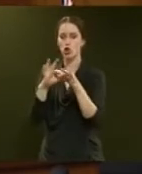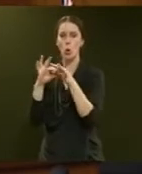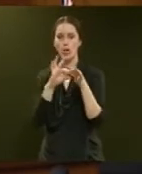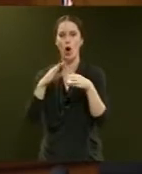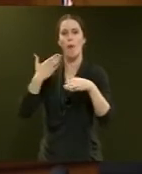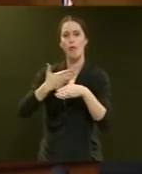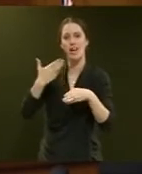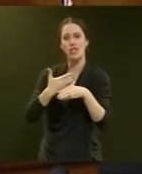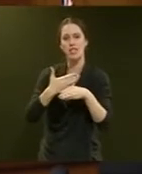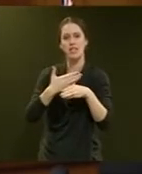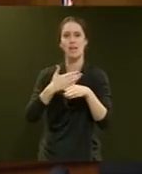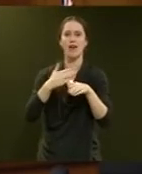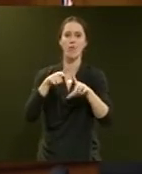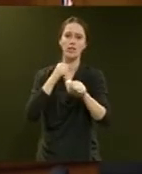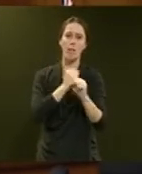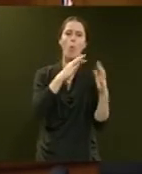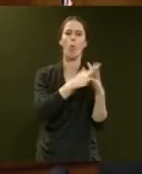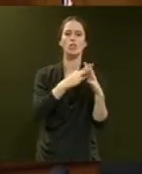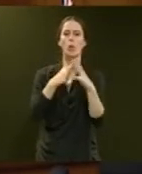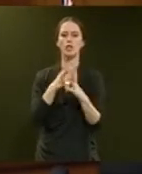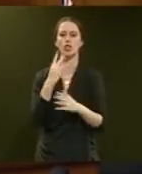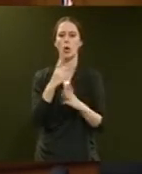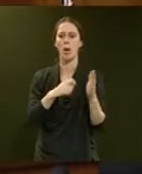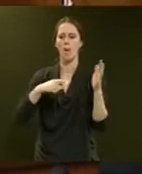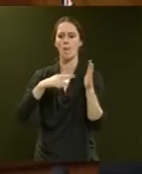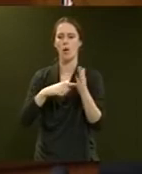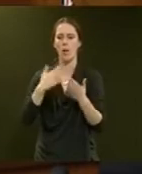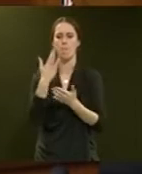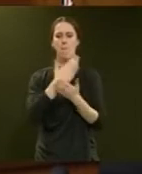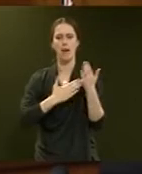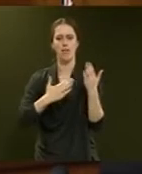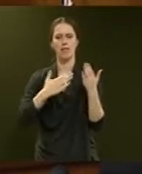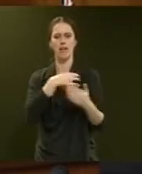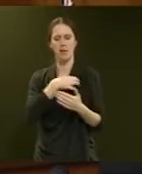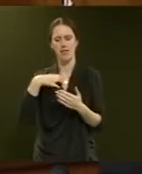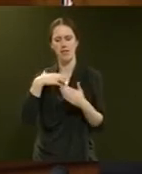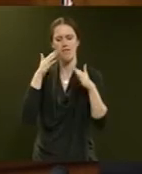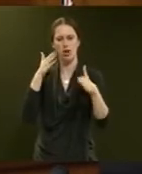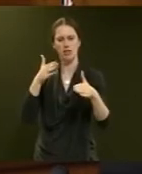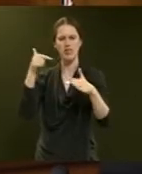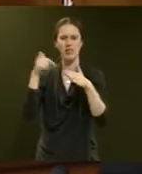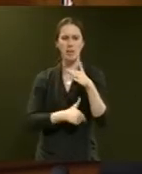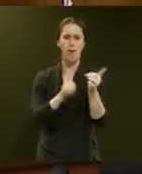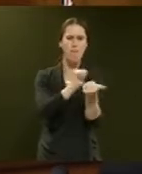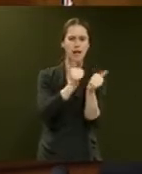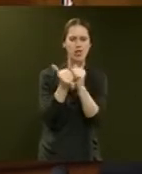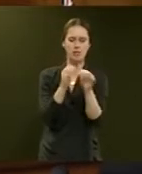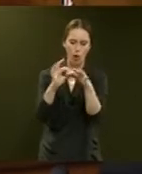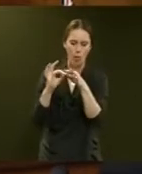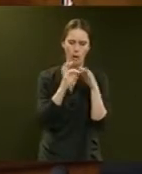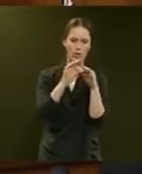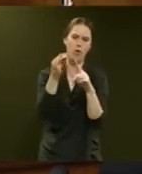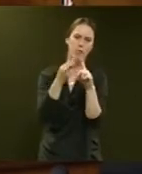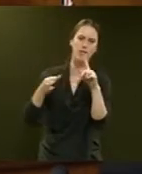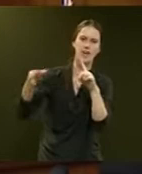as Wasawasa 2 are an important aspect of the Government's focus on building deeper partnerships and cooperation with Pacific Island